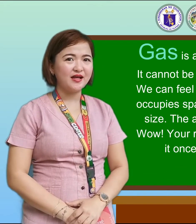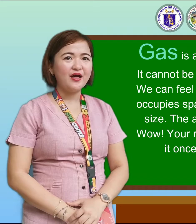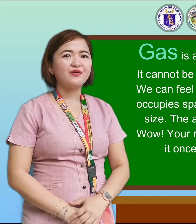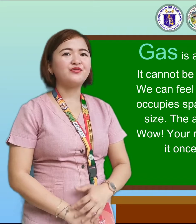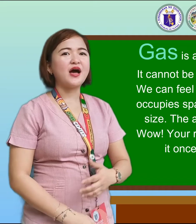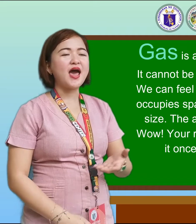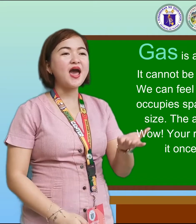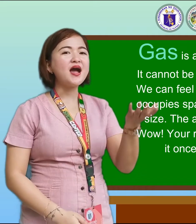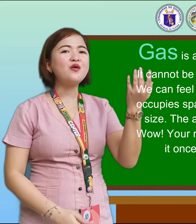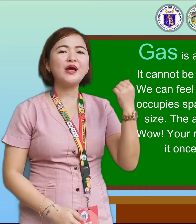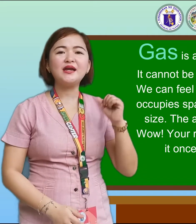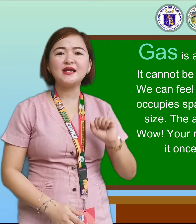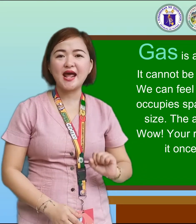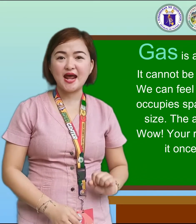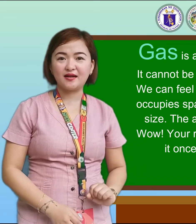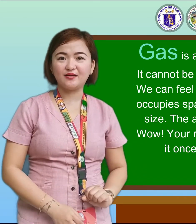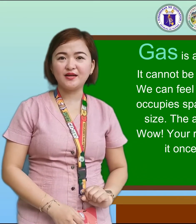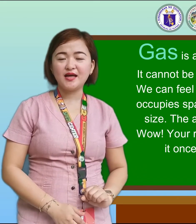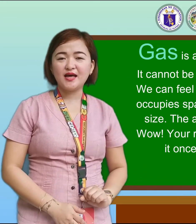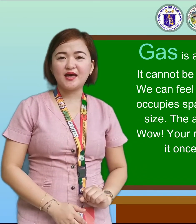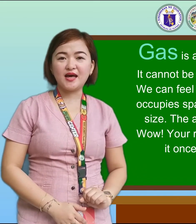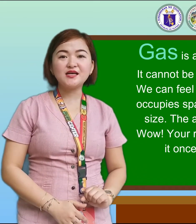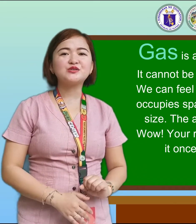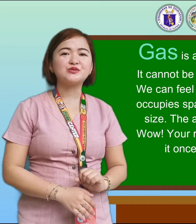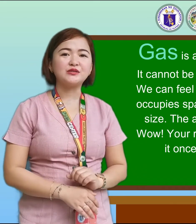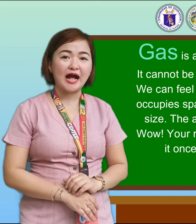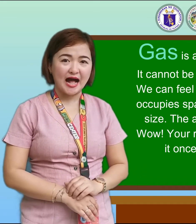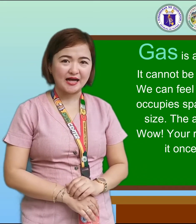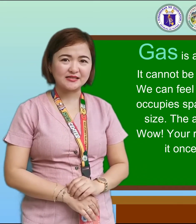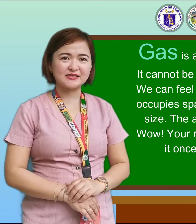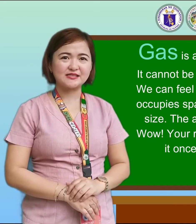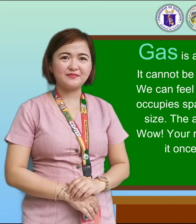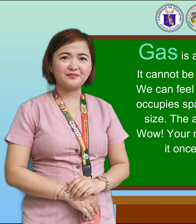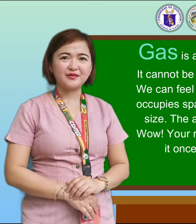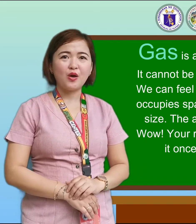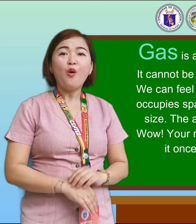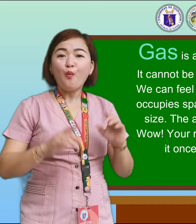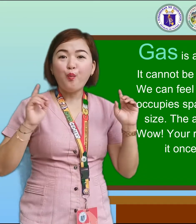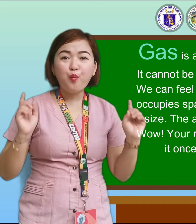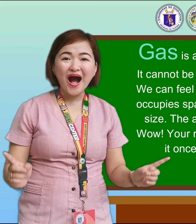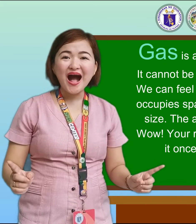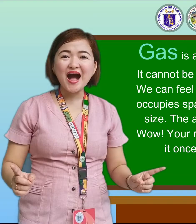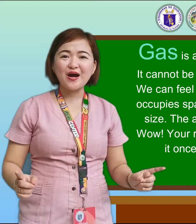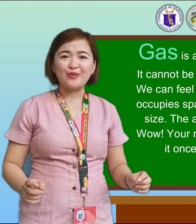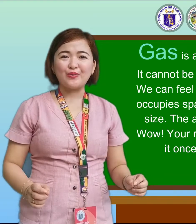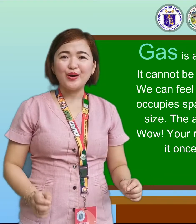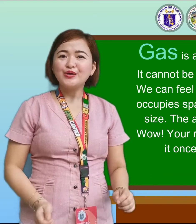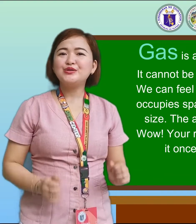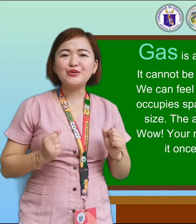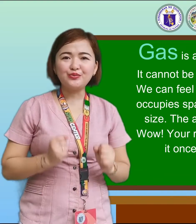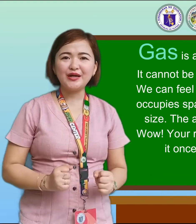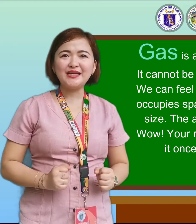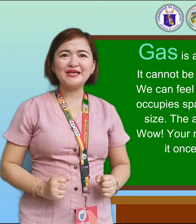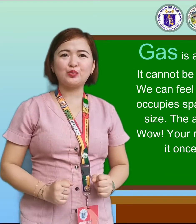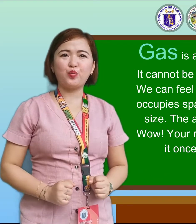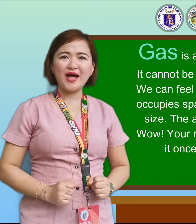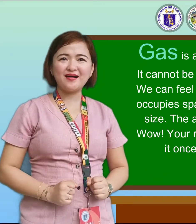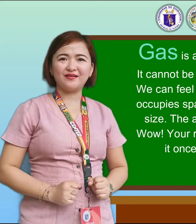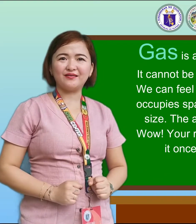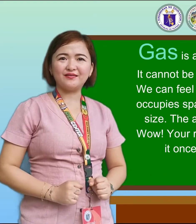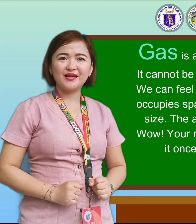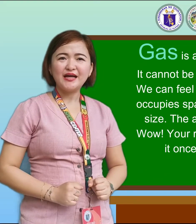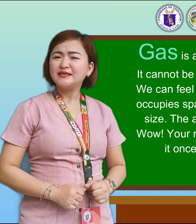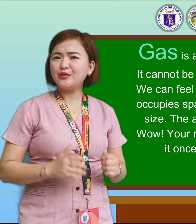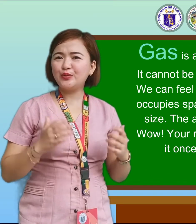The air we inhale Is gas Wow! You read it